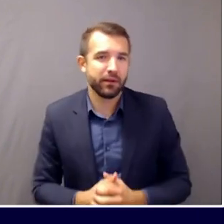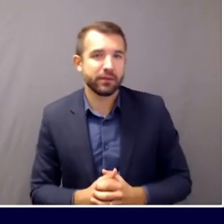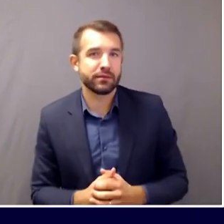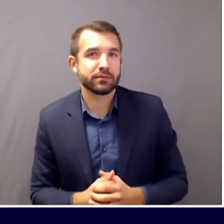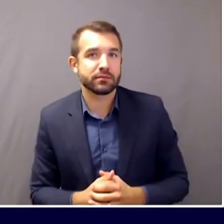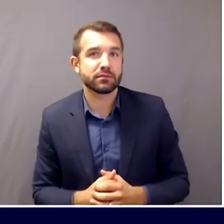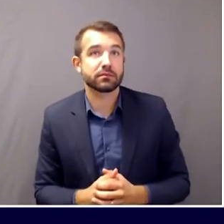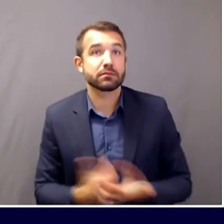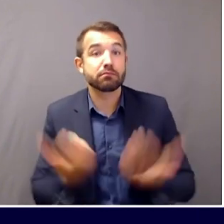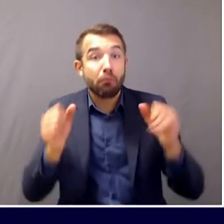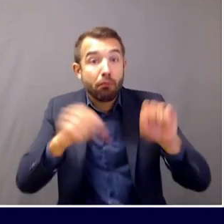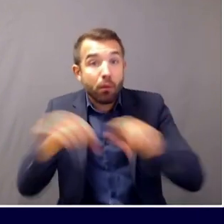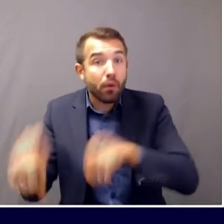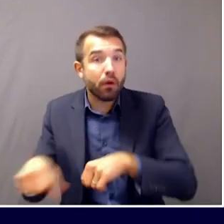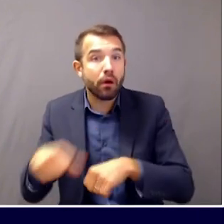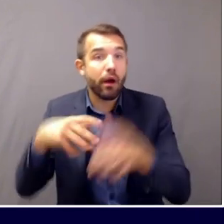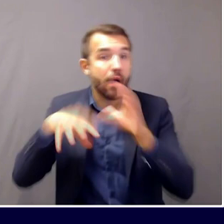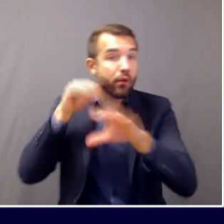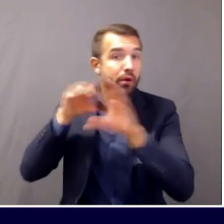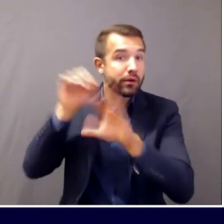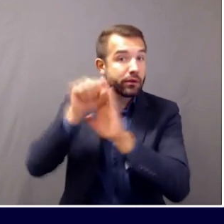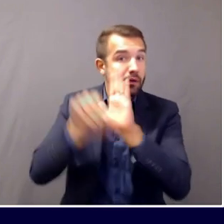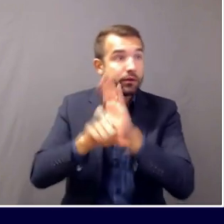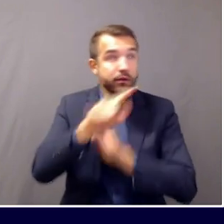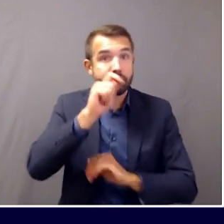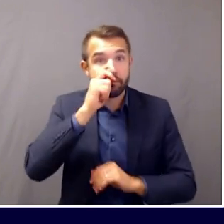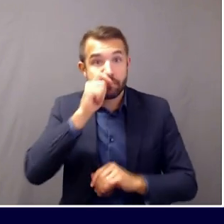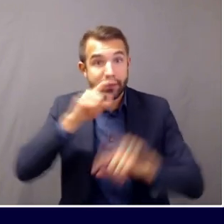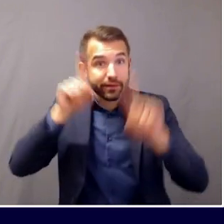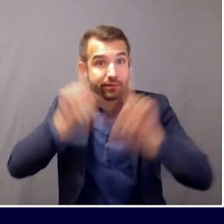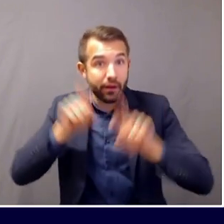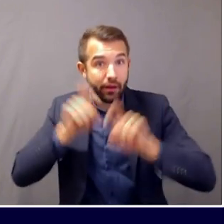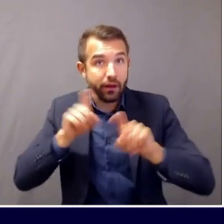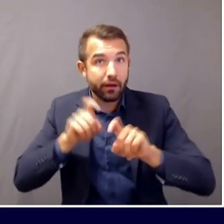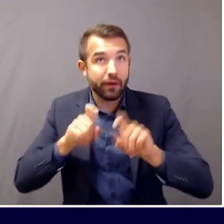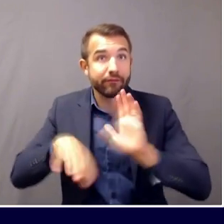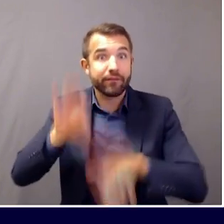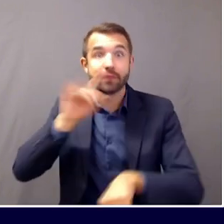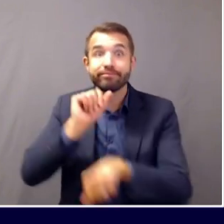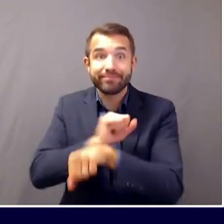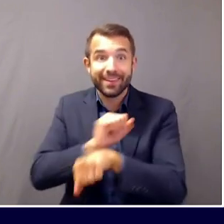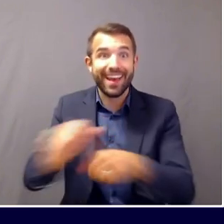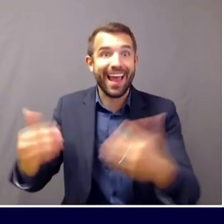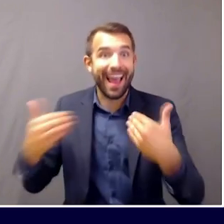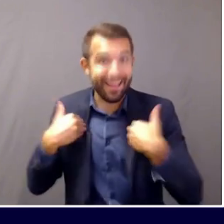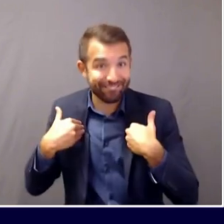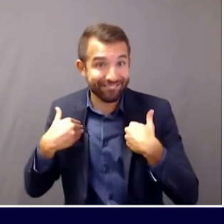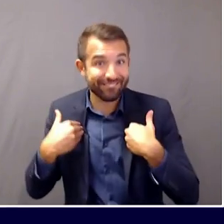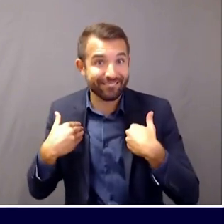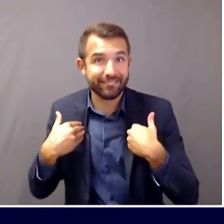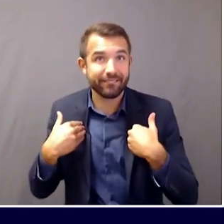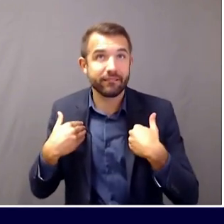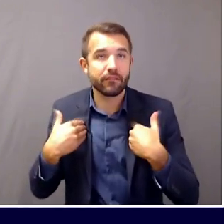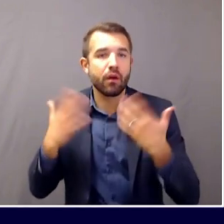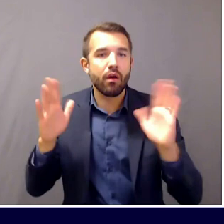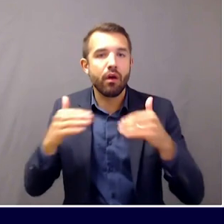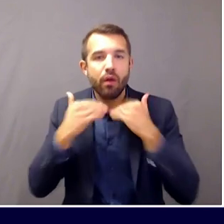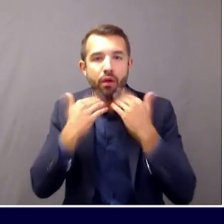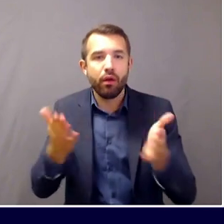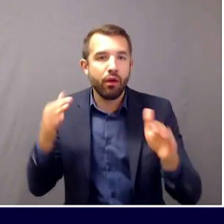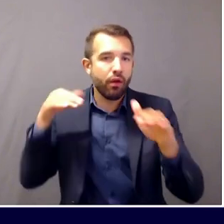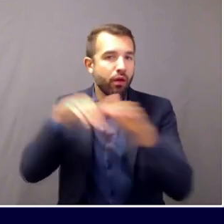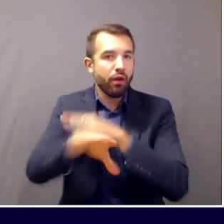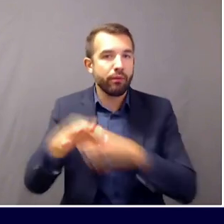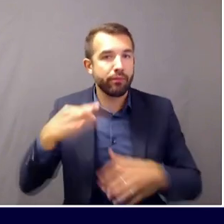another state, found out that they were positive, and then decided to come to Maine. There wouldn't be a GPS